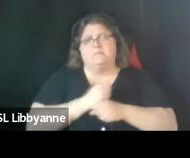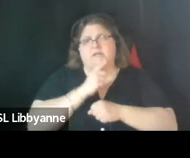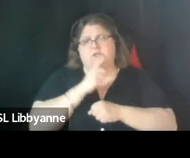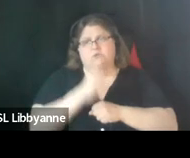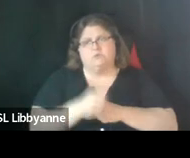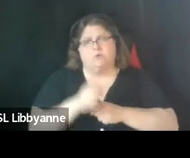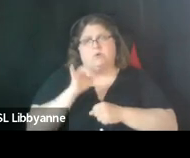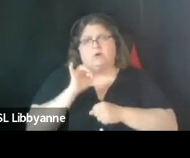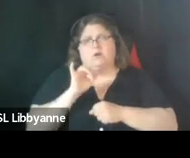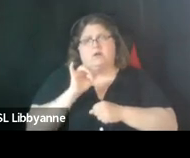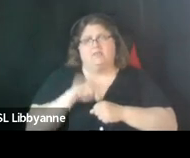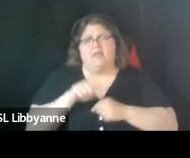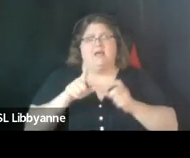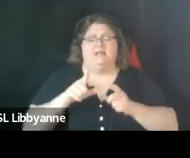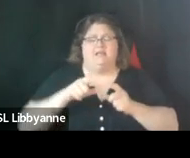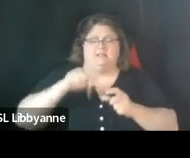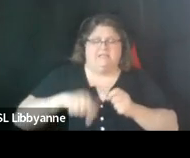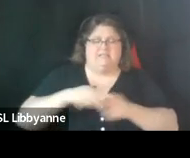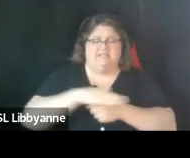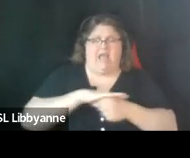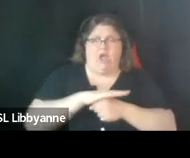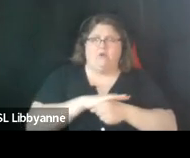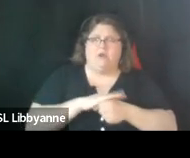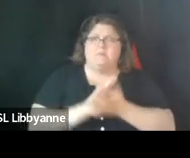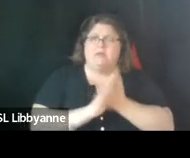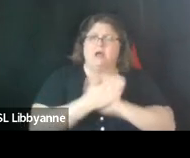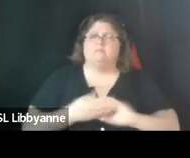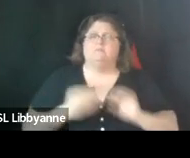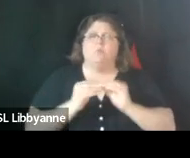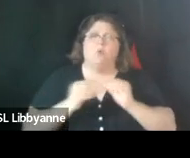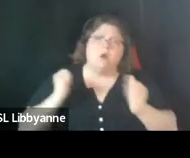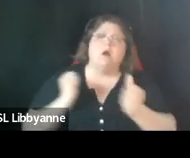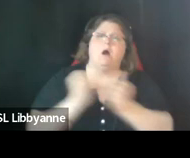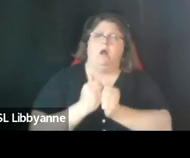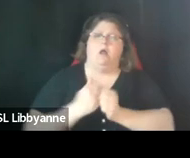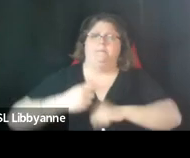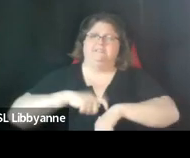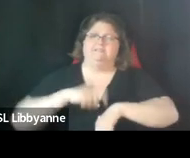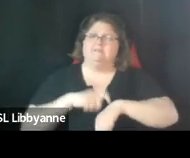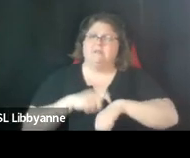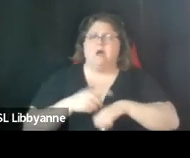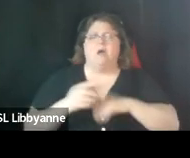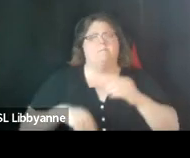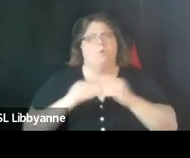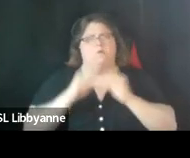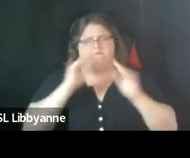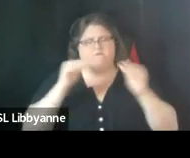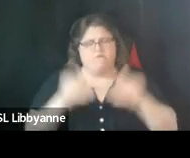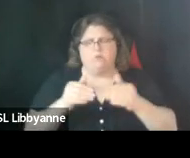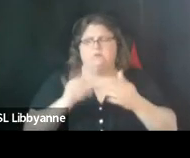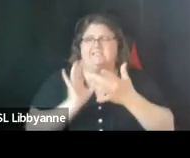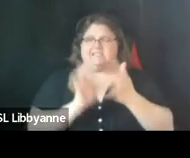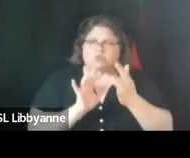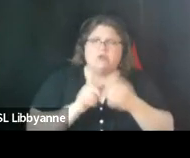grow a district that is contemporary and digitally based in terms of um in terms of um